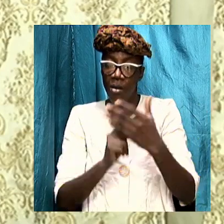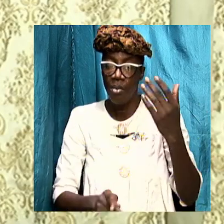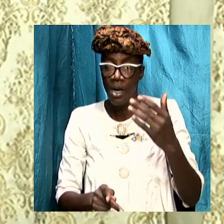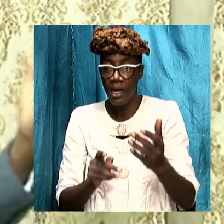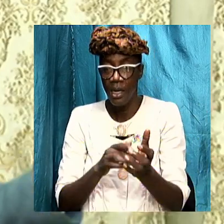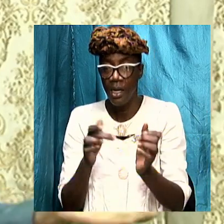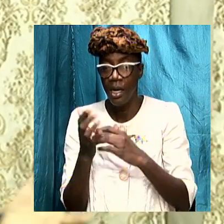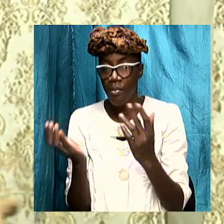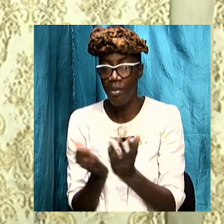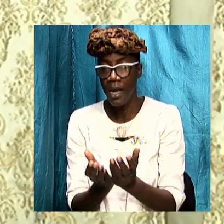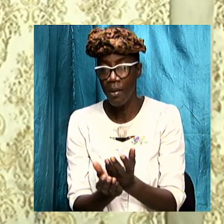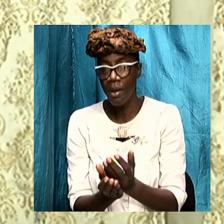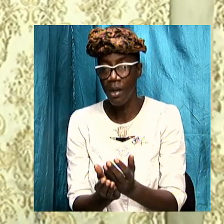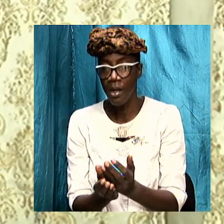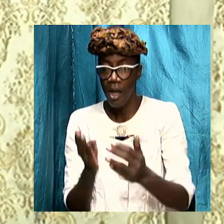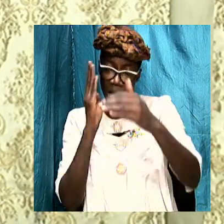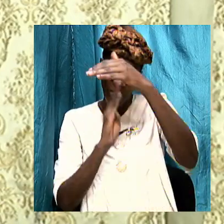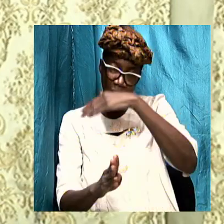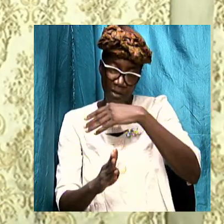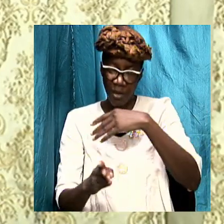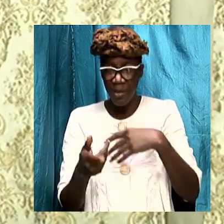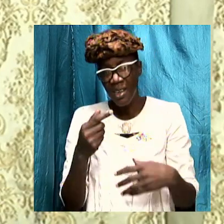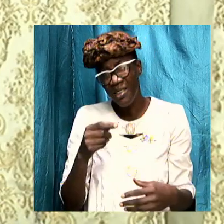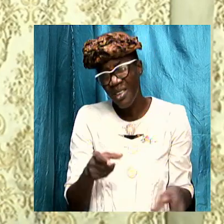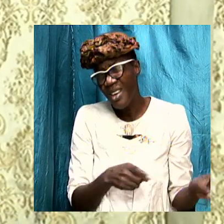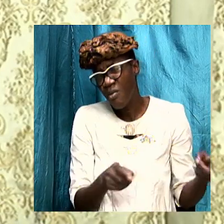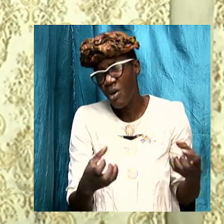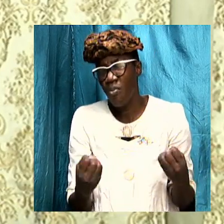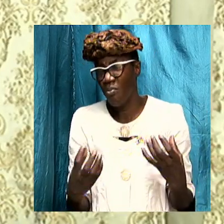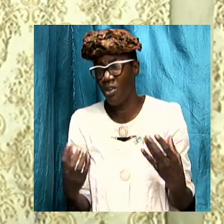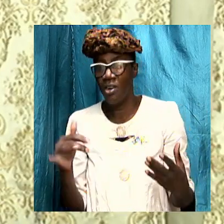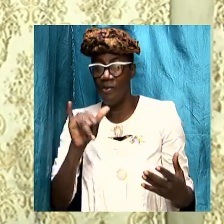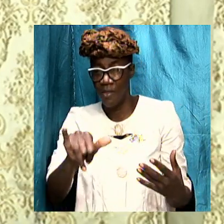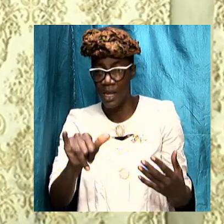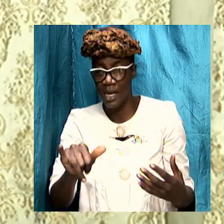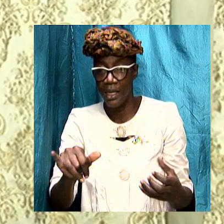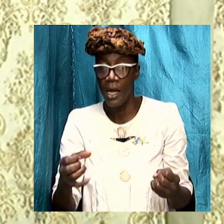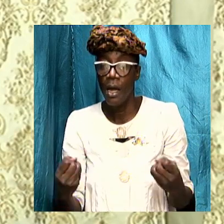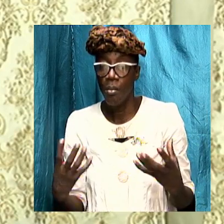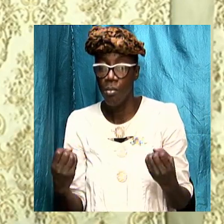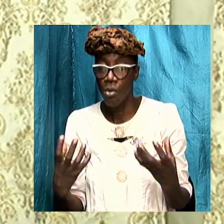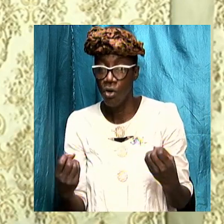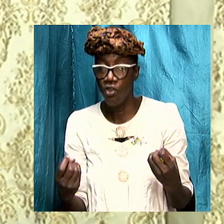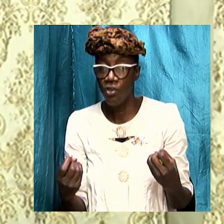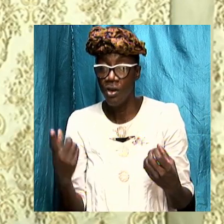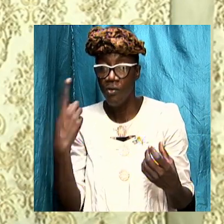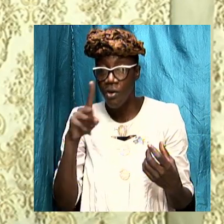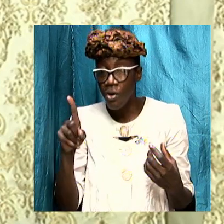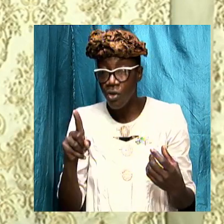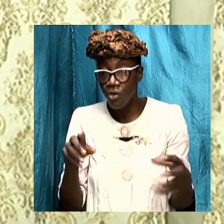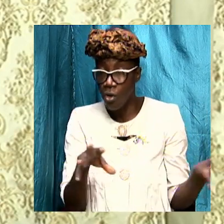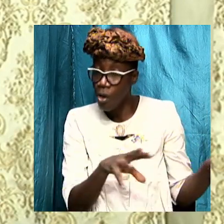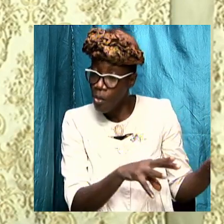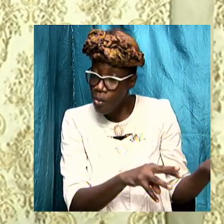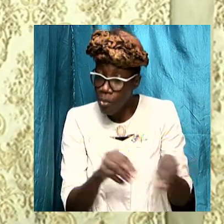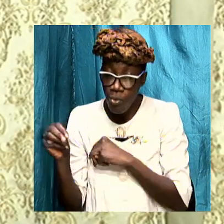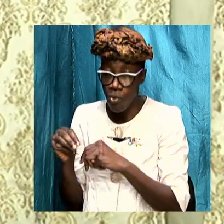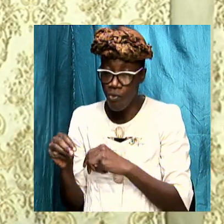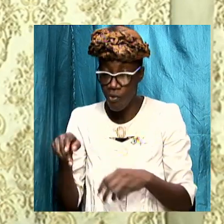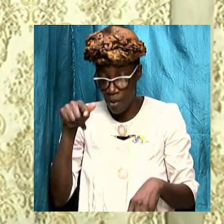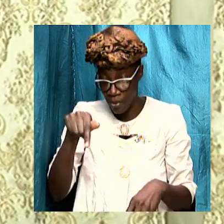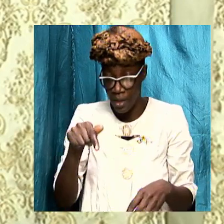prophecy part because we spend quite a while doing that but there is so much for us to extract from this book